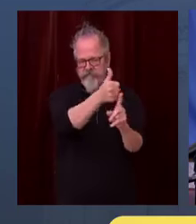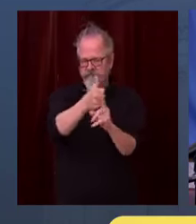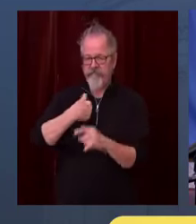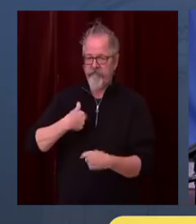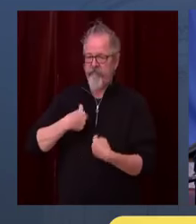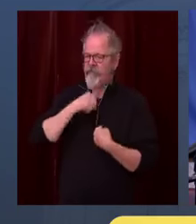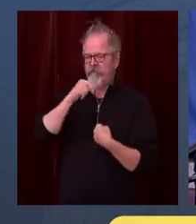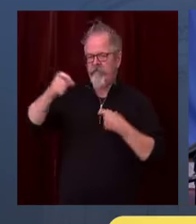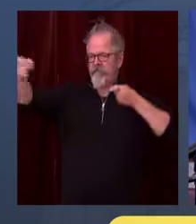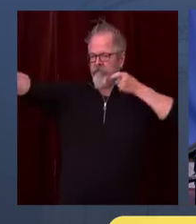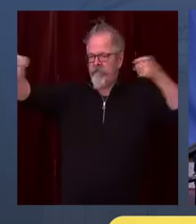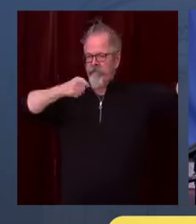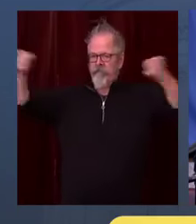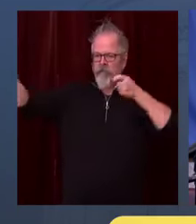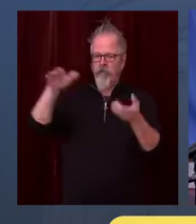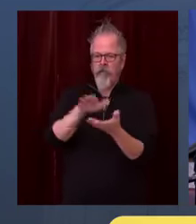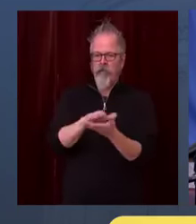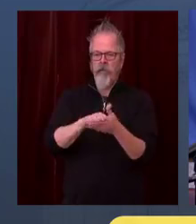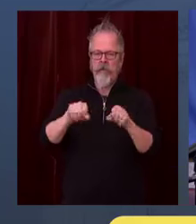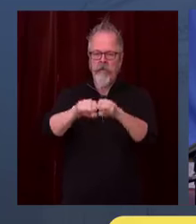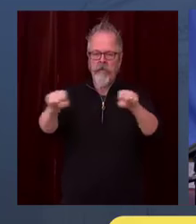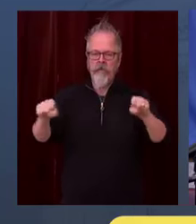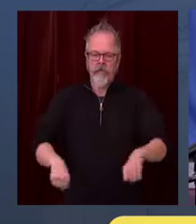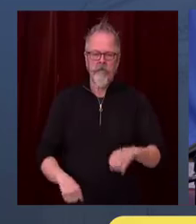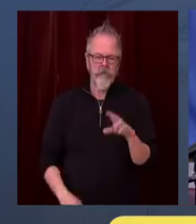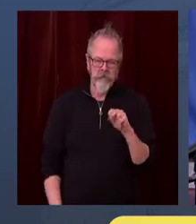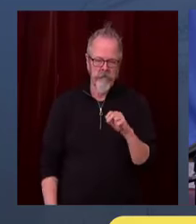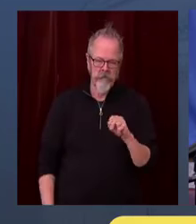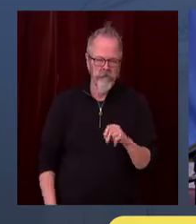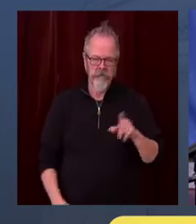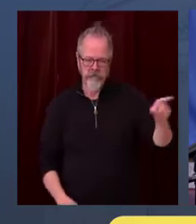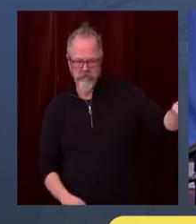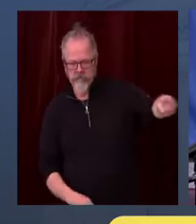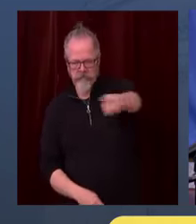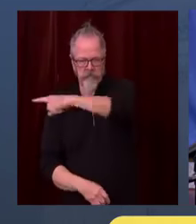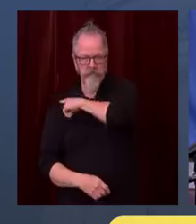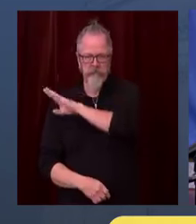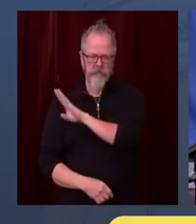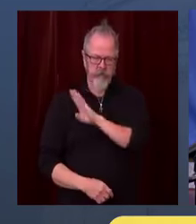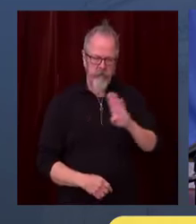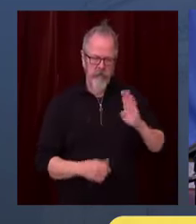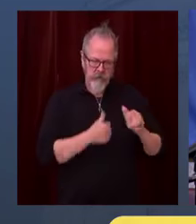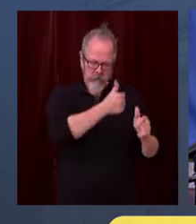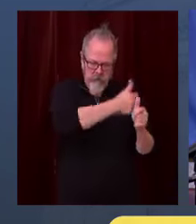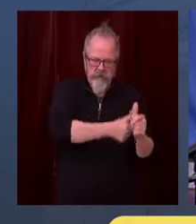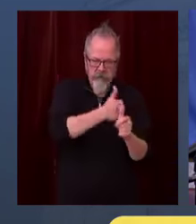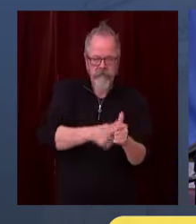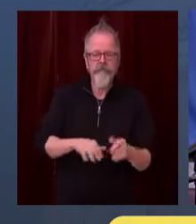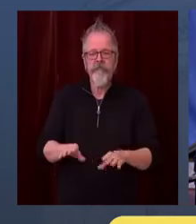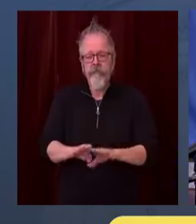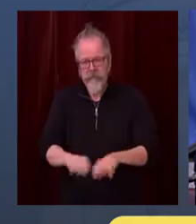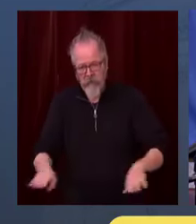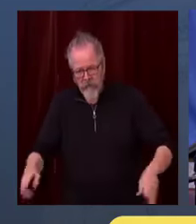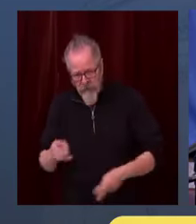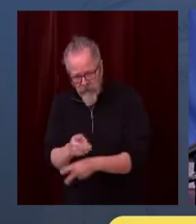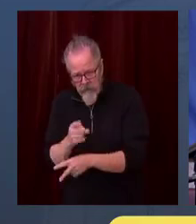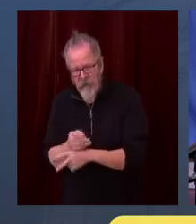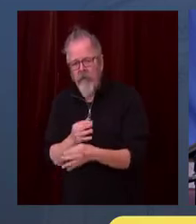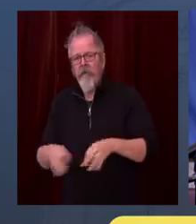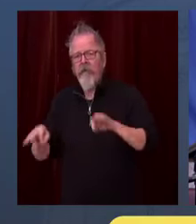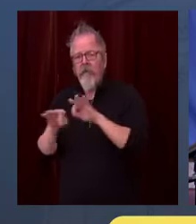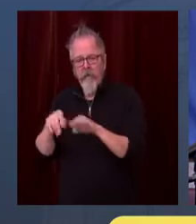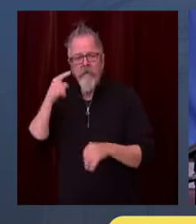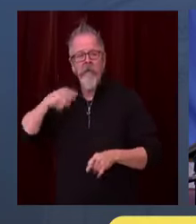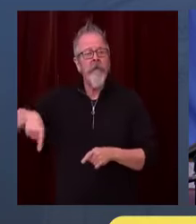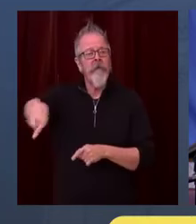a state health officer, Dr. Kathy Lofi, Seattle Mayor Jenny Durkin, King County Executive, Doug Constantine. We're also joined by Dr.